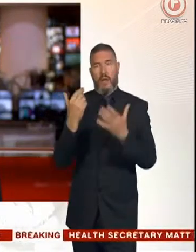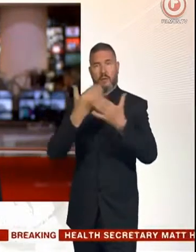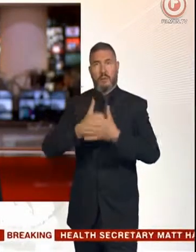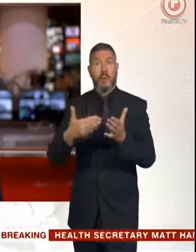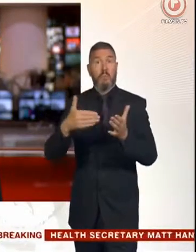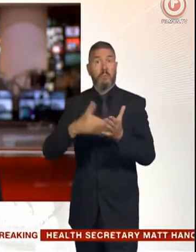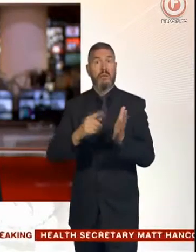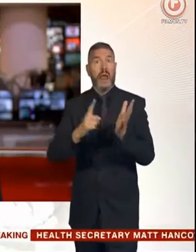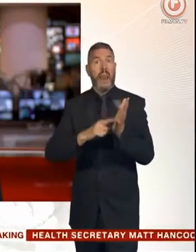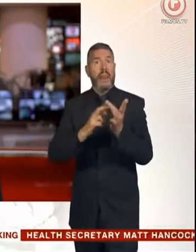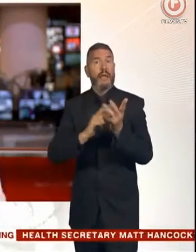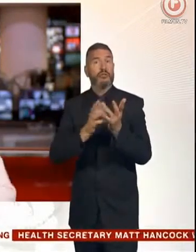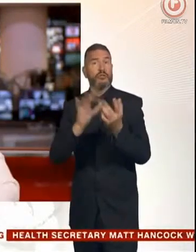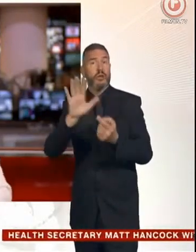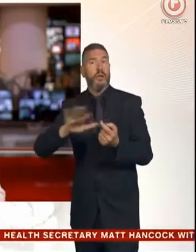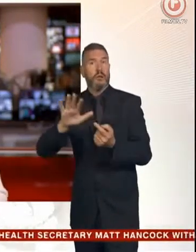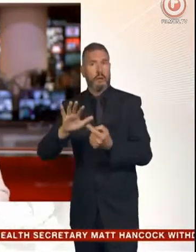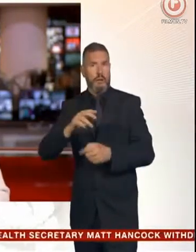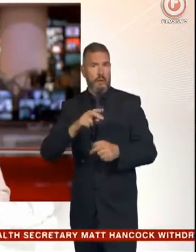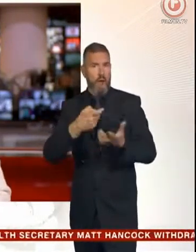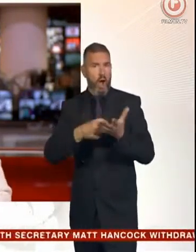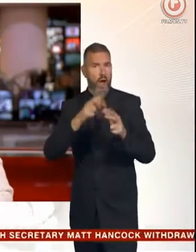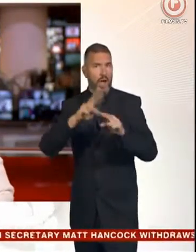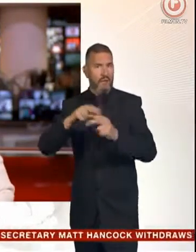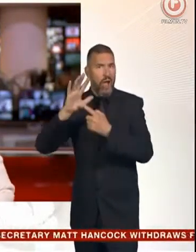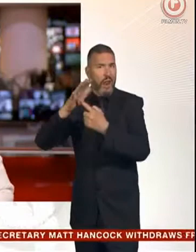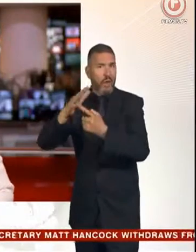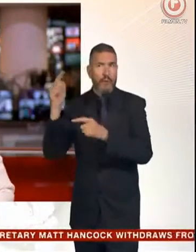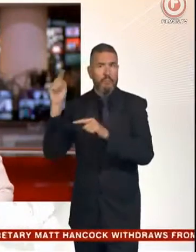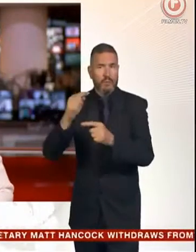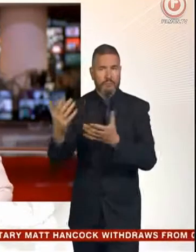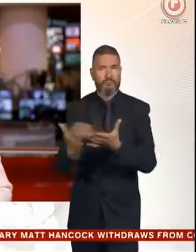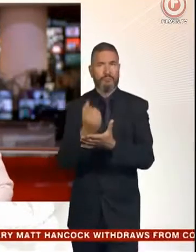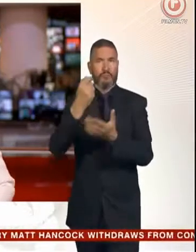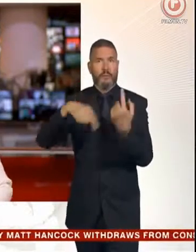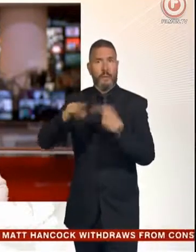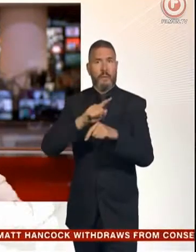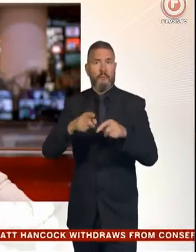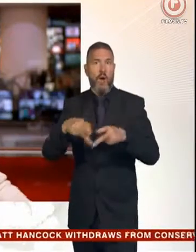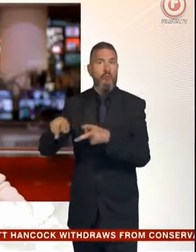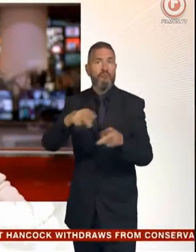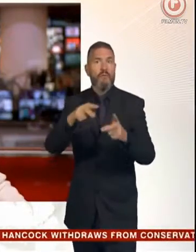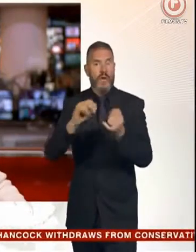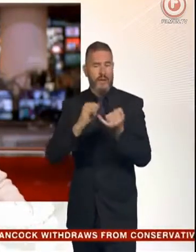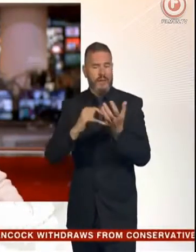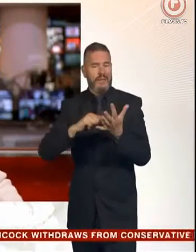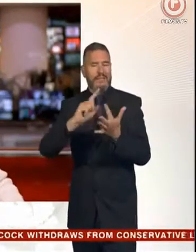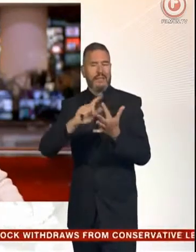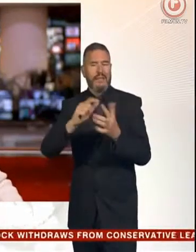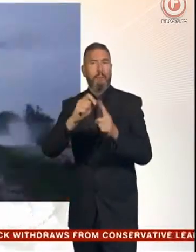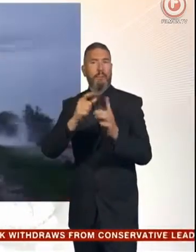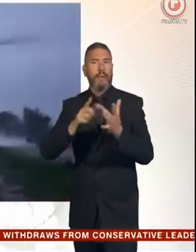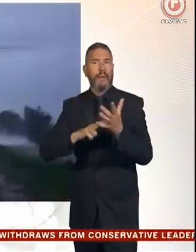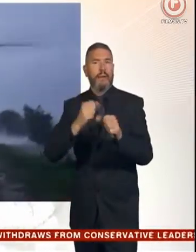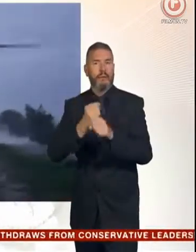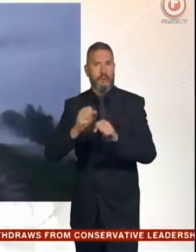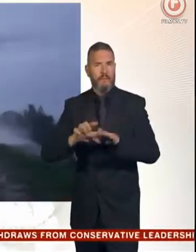helicopter was called in to help shore up a riverbank in Lincolnshire after heavy rain. Phil Mackey has the latest details.